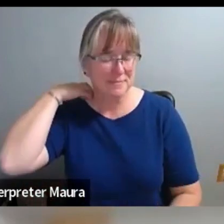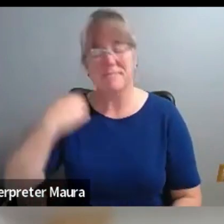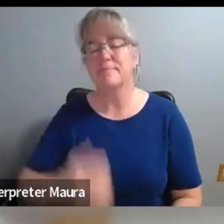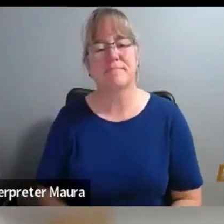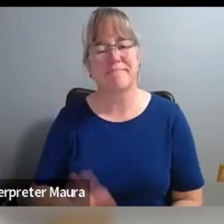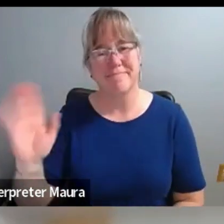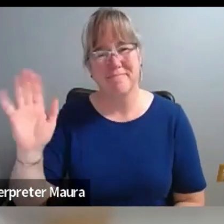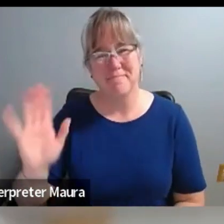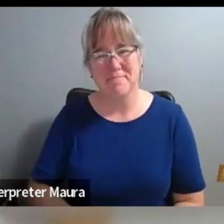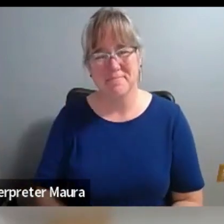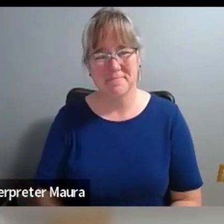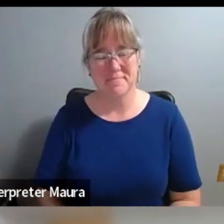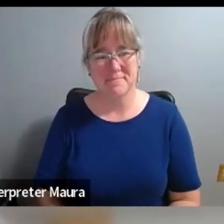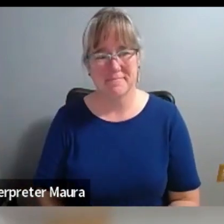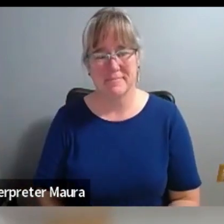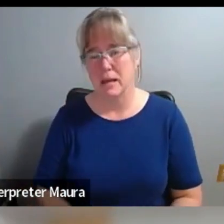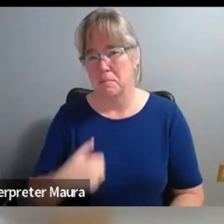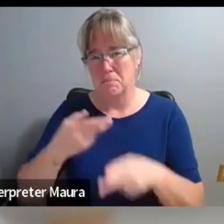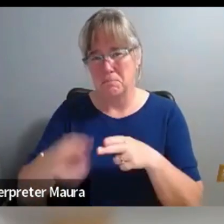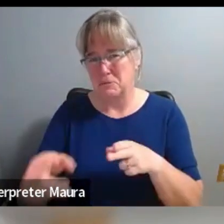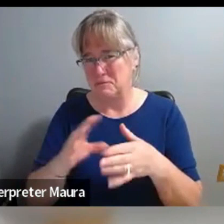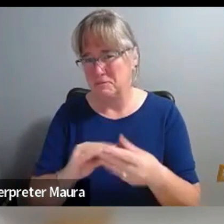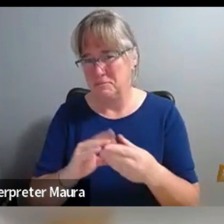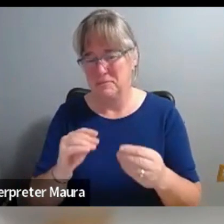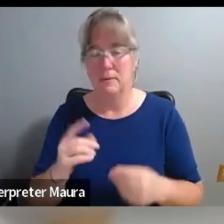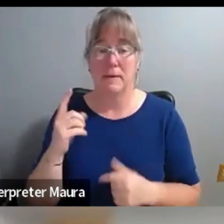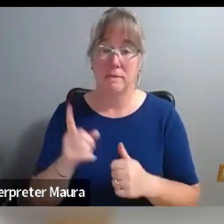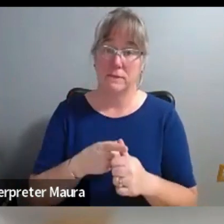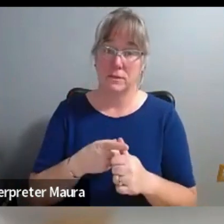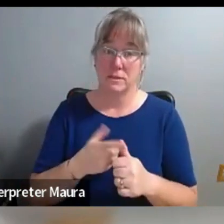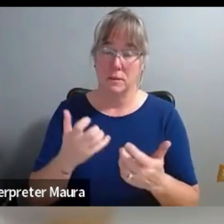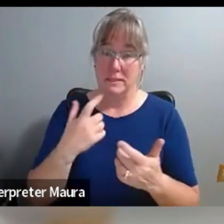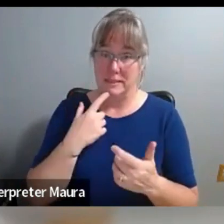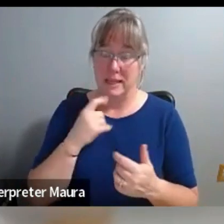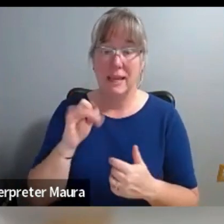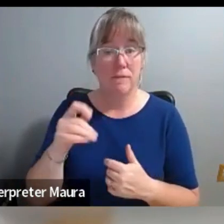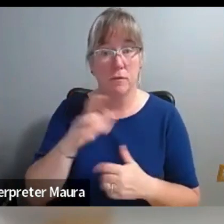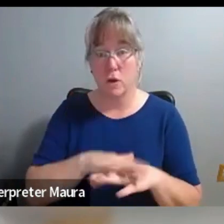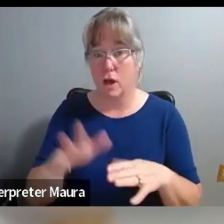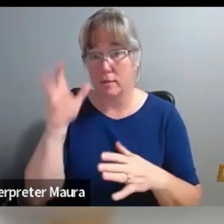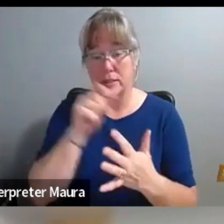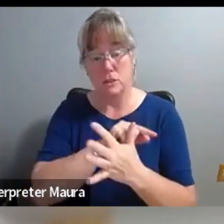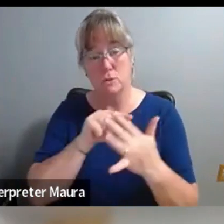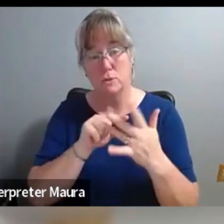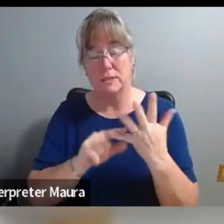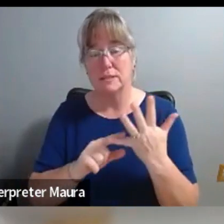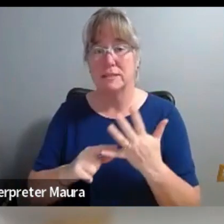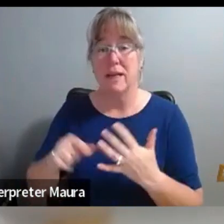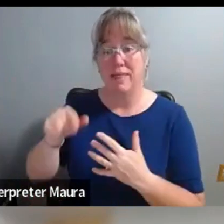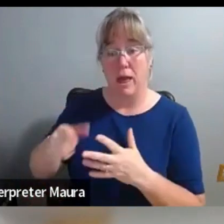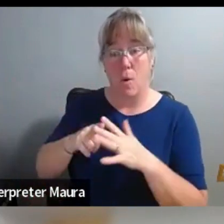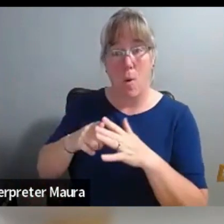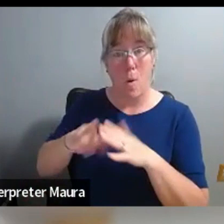Hi, everybody. I don't want to talk for very long, but I would say one thing that if you haven't listened to the podcast, it sounds way better than that.